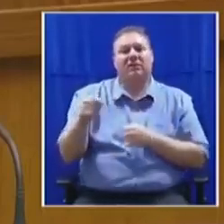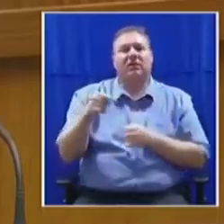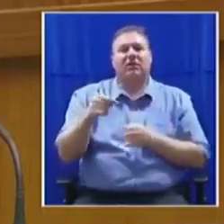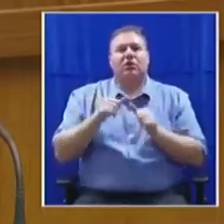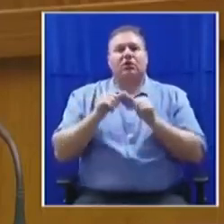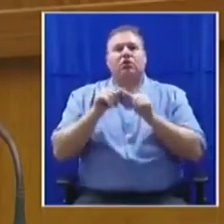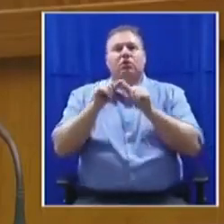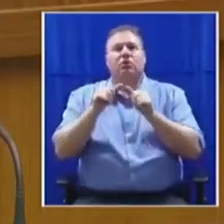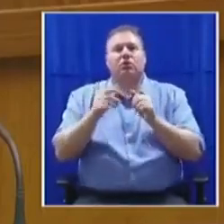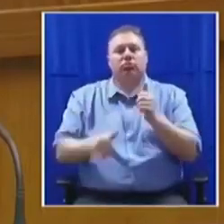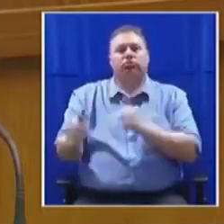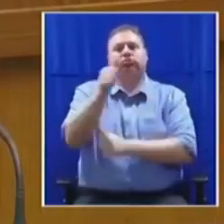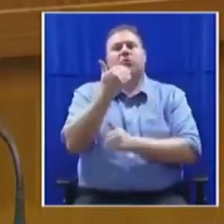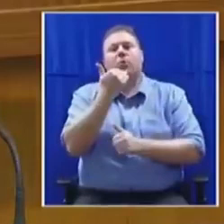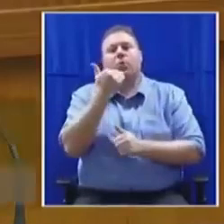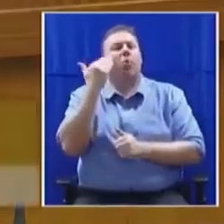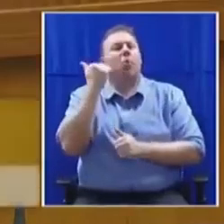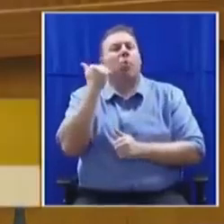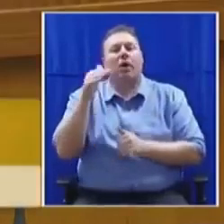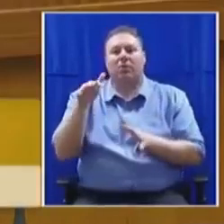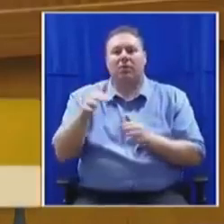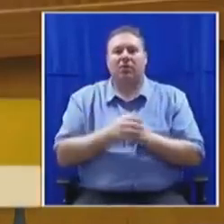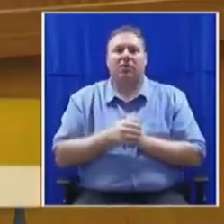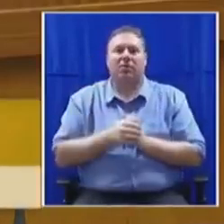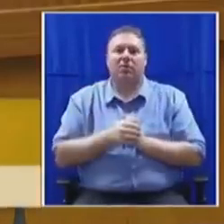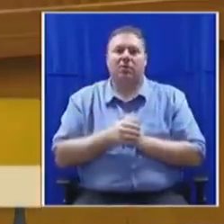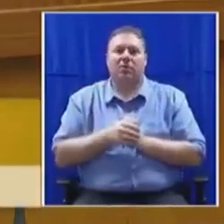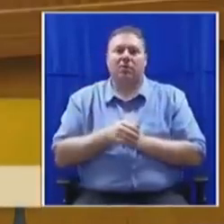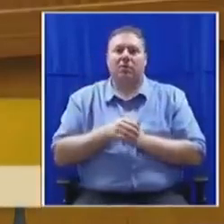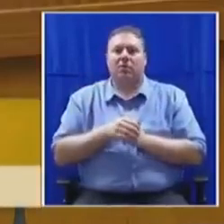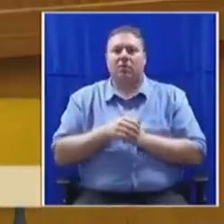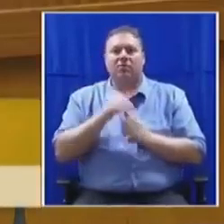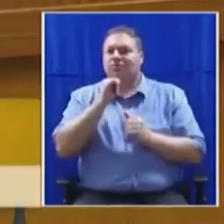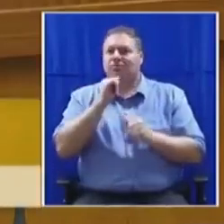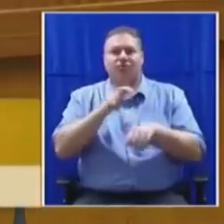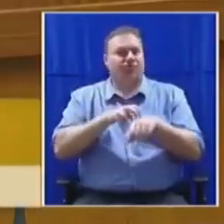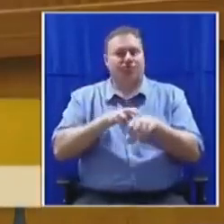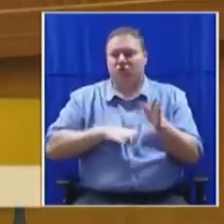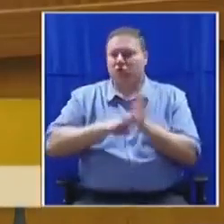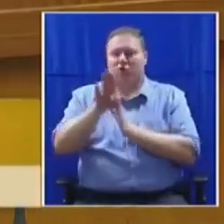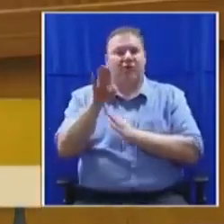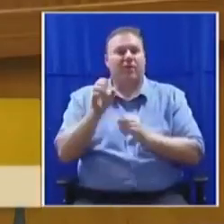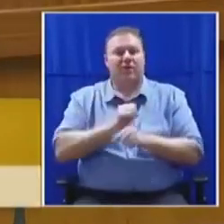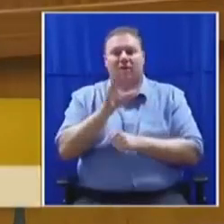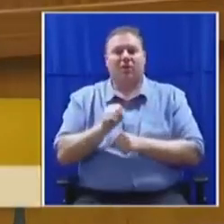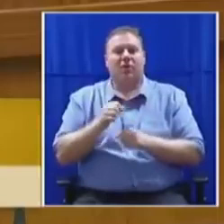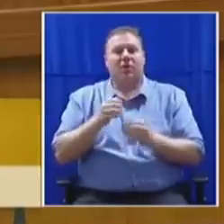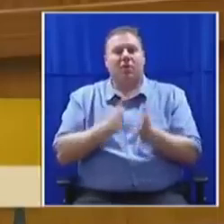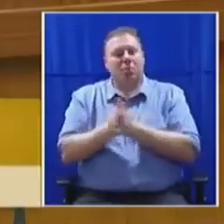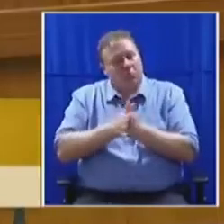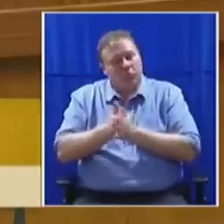white-owned private companies. A private sector that has no obligation to develop South Africa, but is motivated